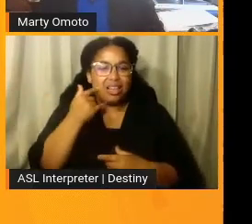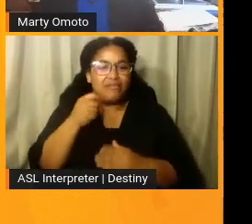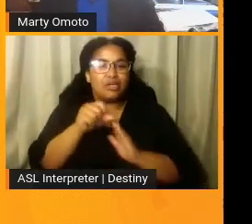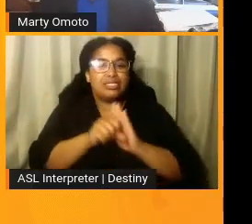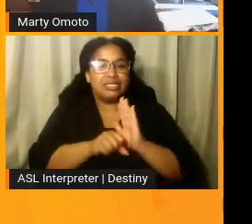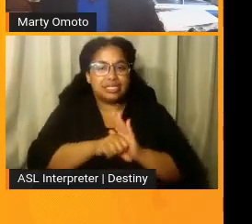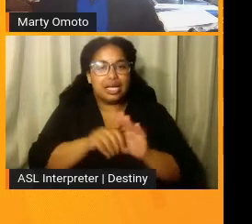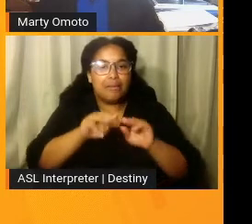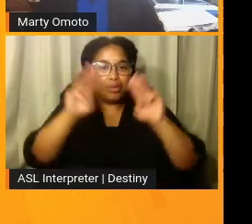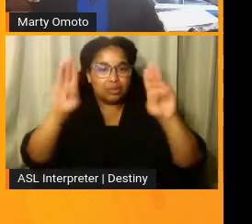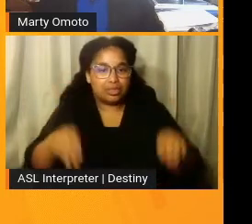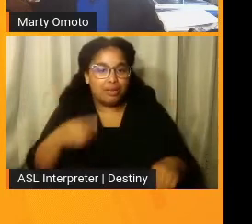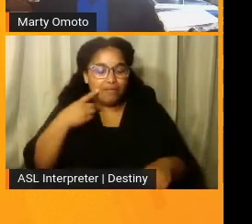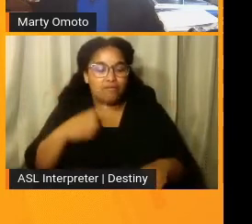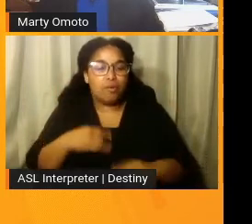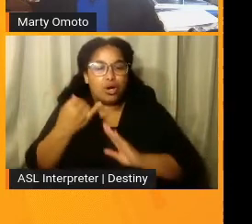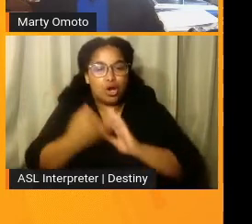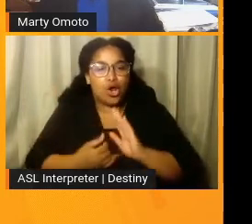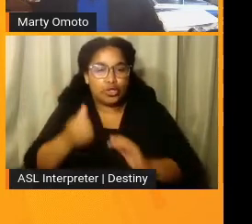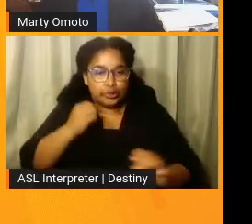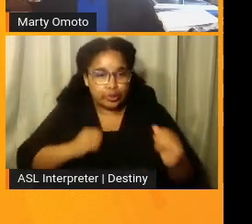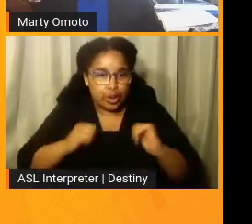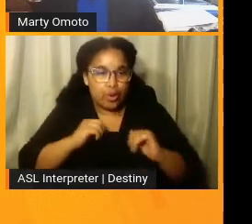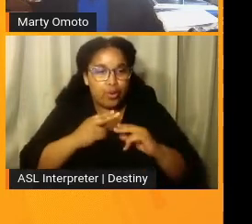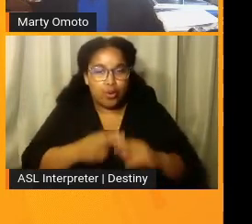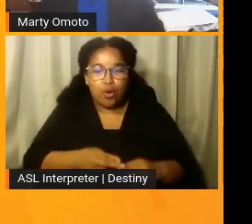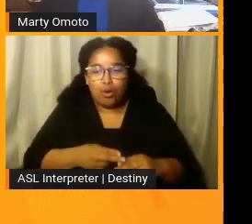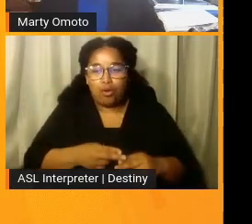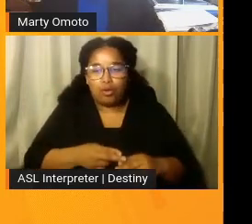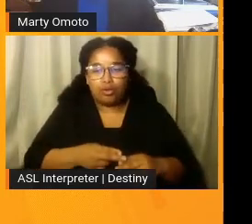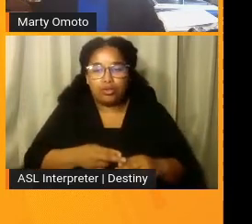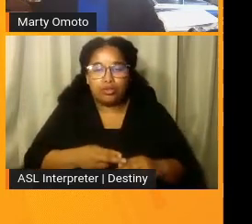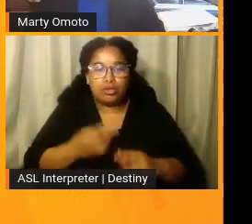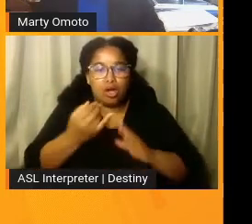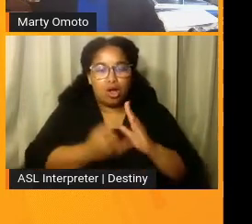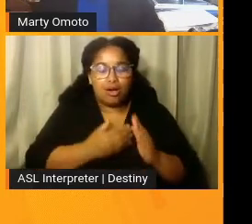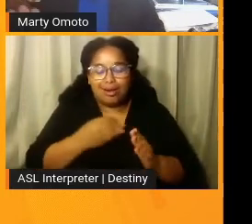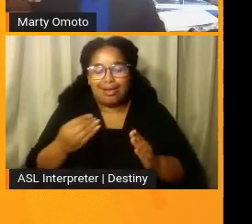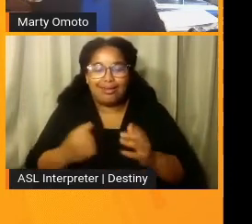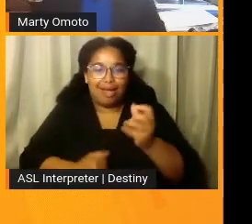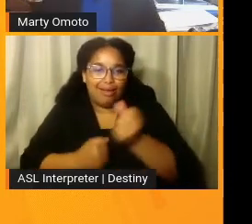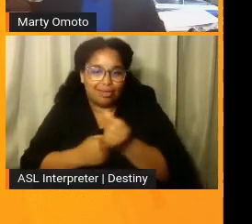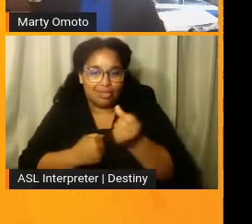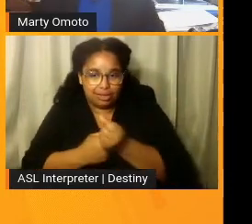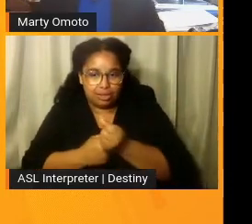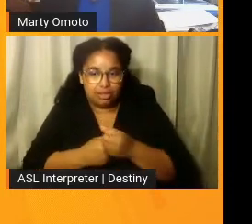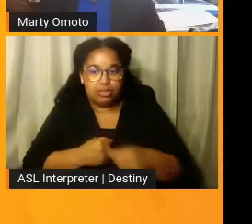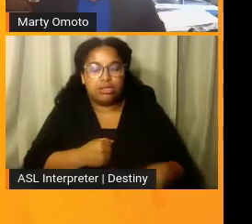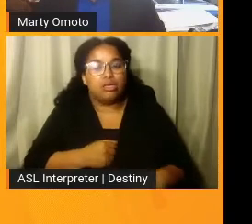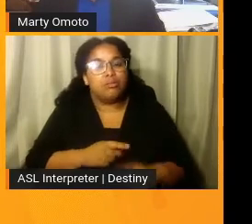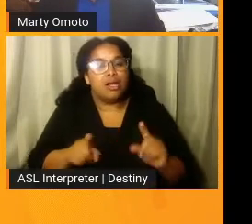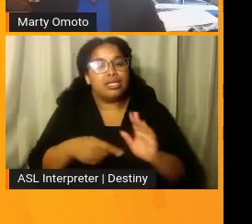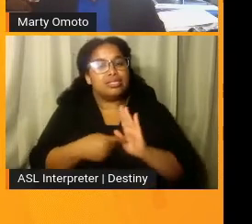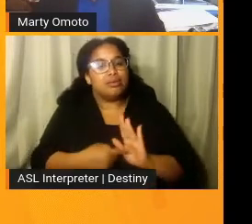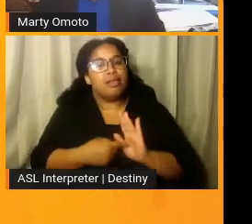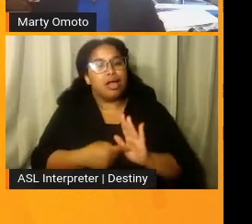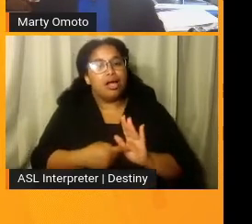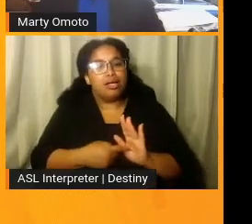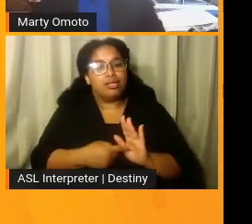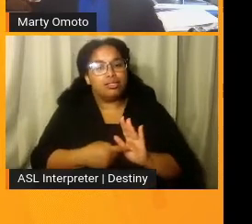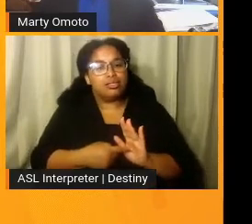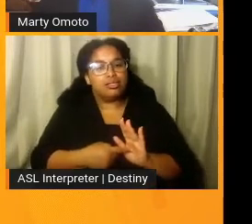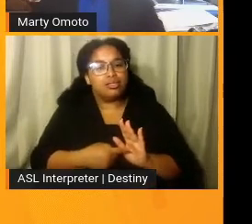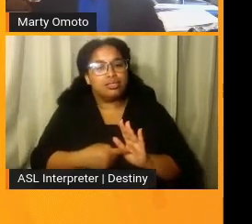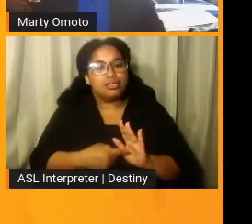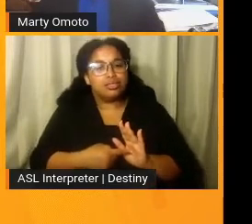uh, for an art show called, uh, art and advocacy. But I think that symbolizes, um, what we